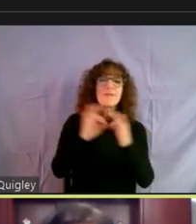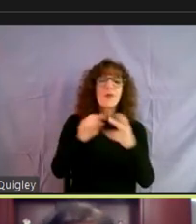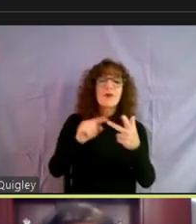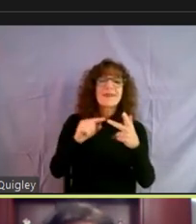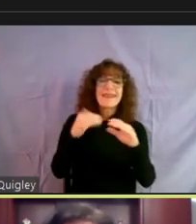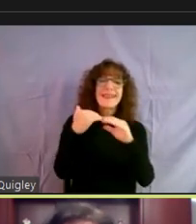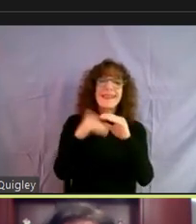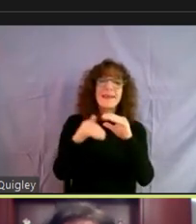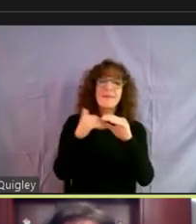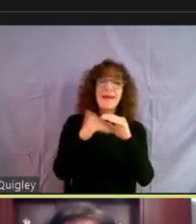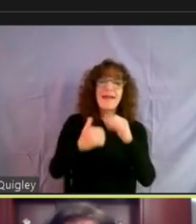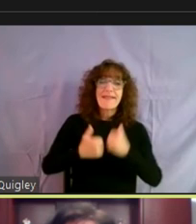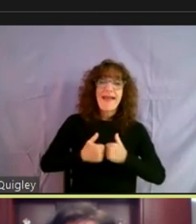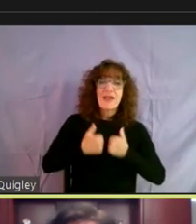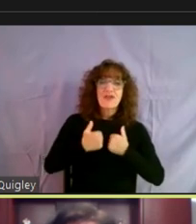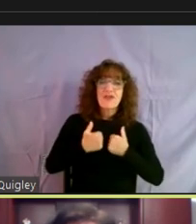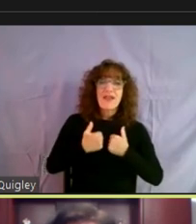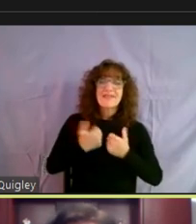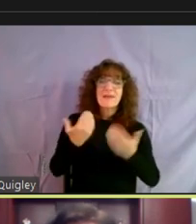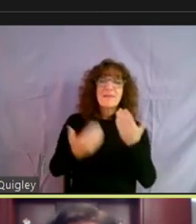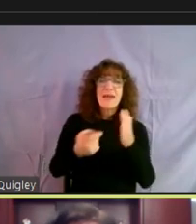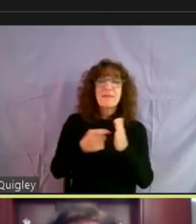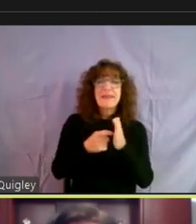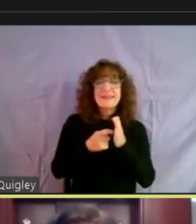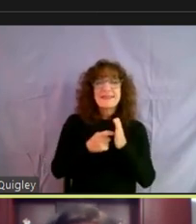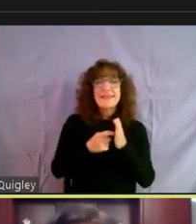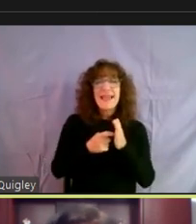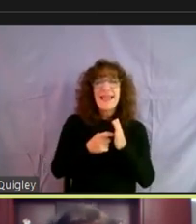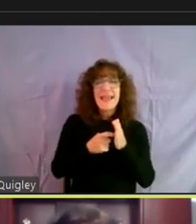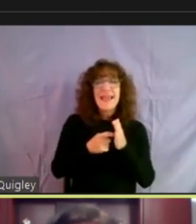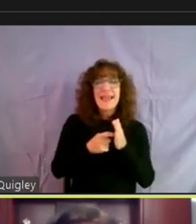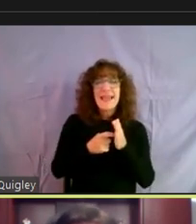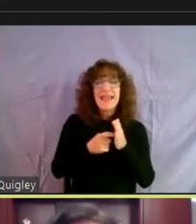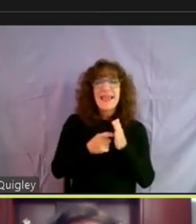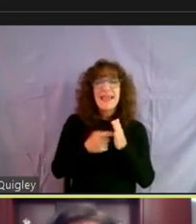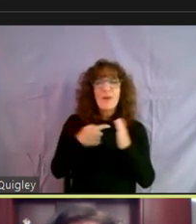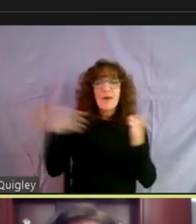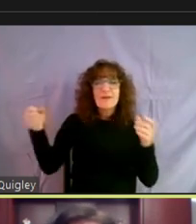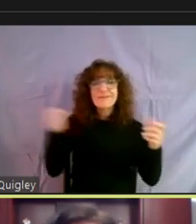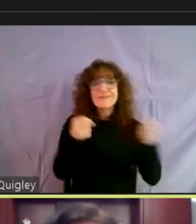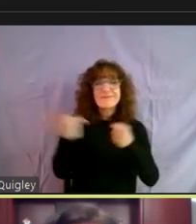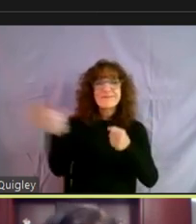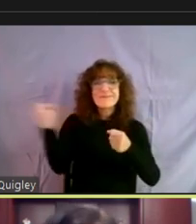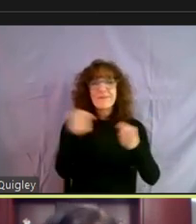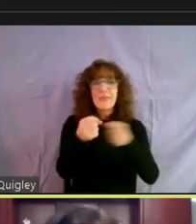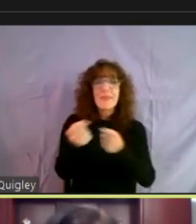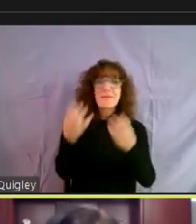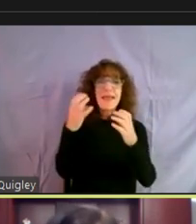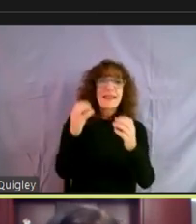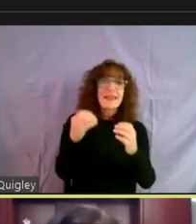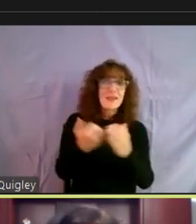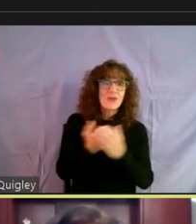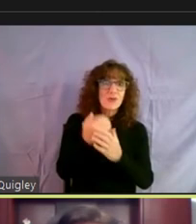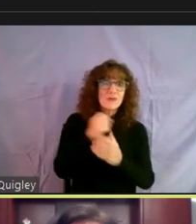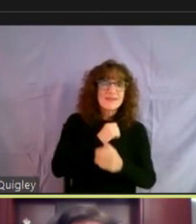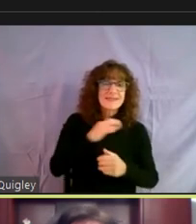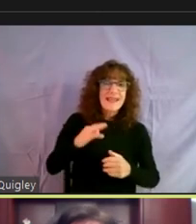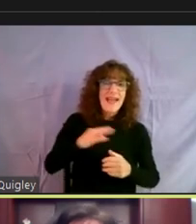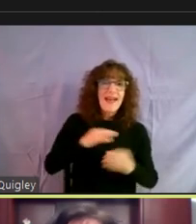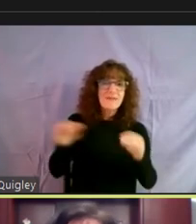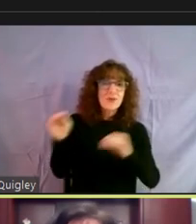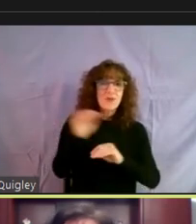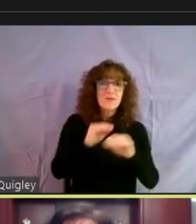email address. It may take, we've repositioned a lot of our staff and we're responding as quickly as we can,